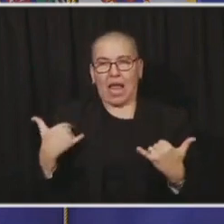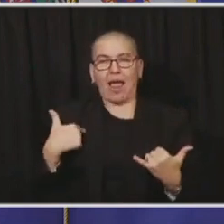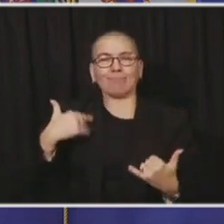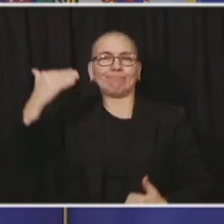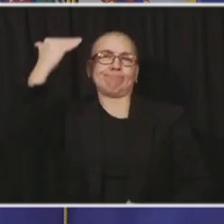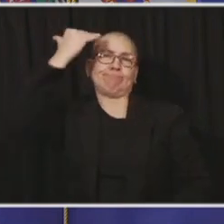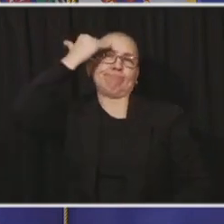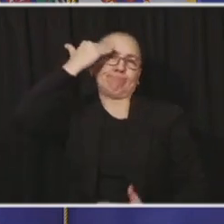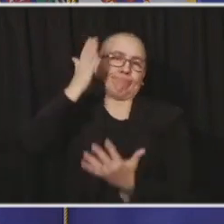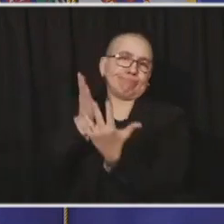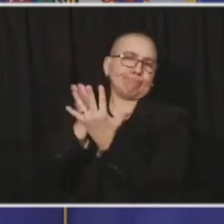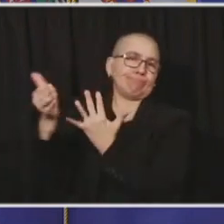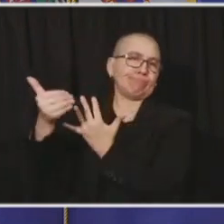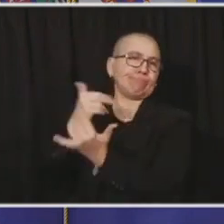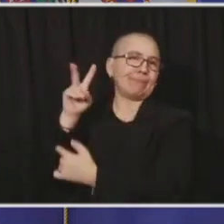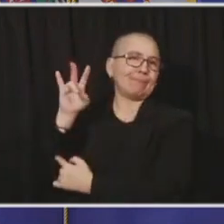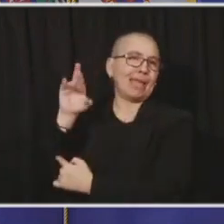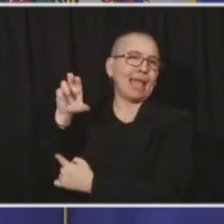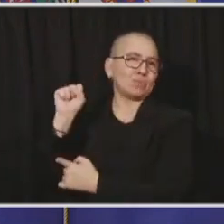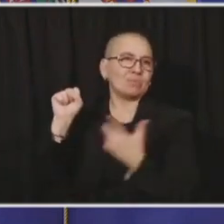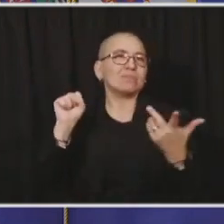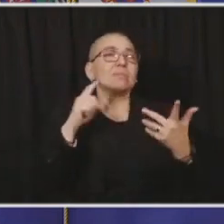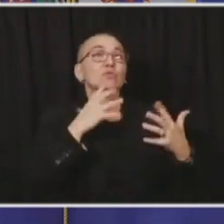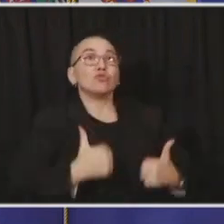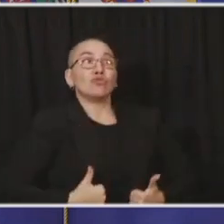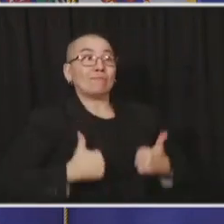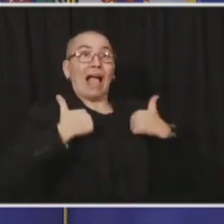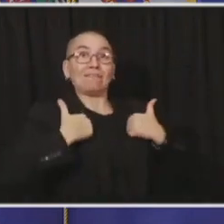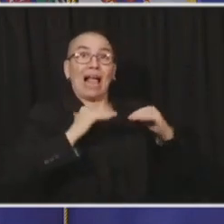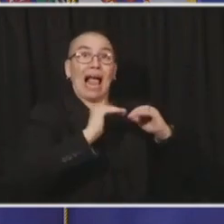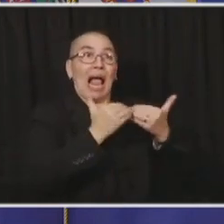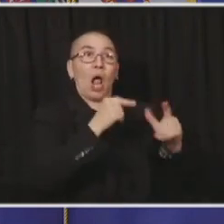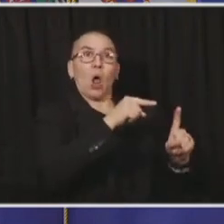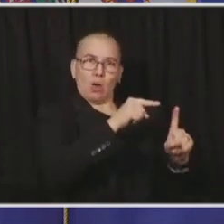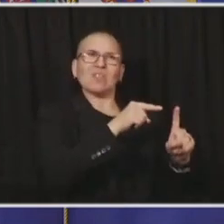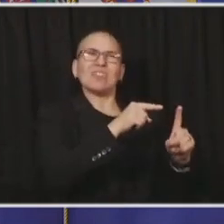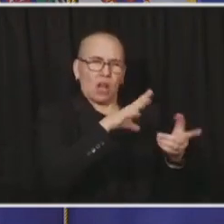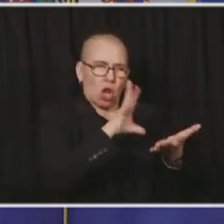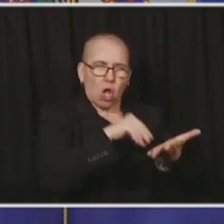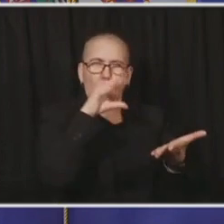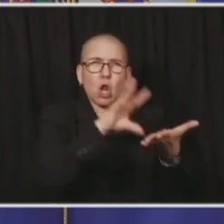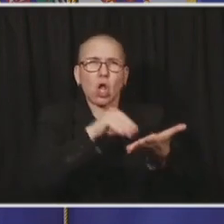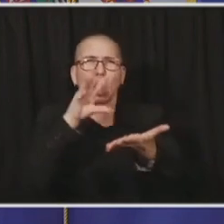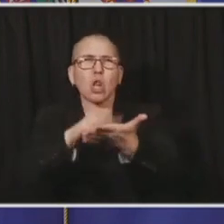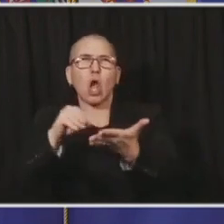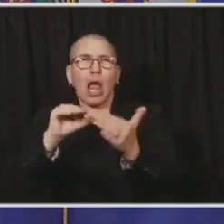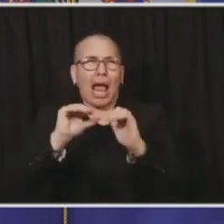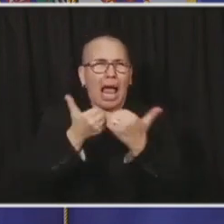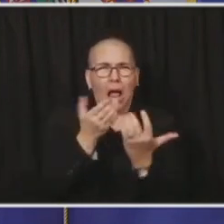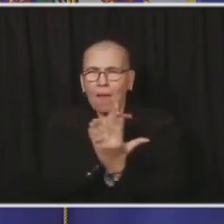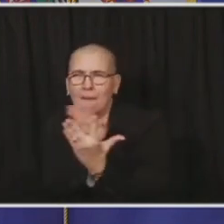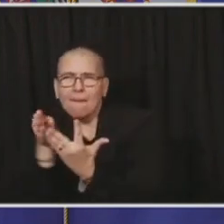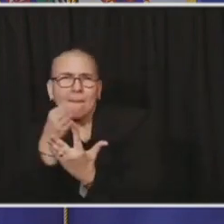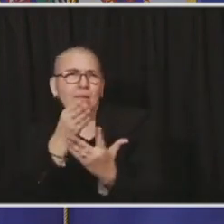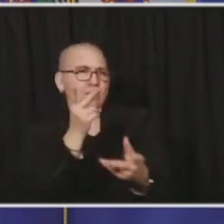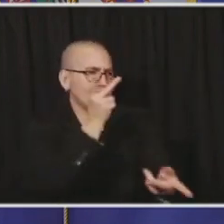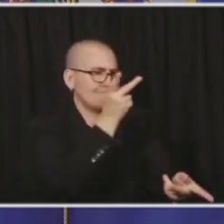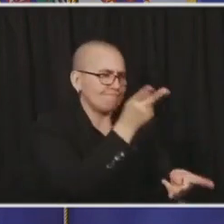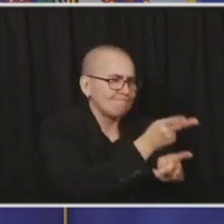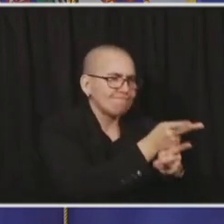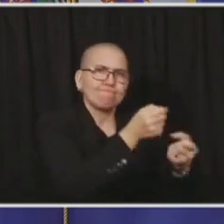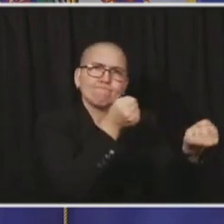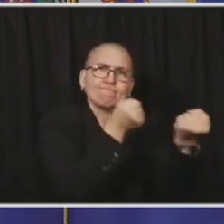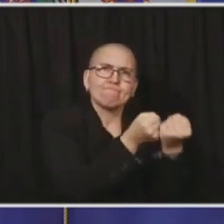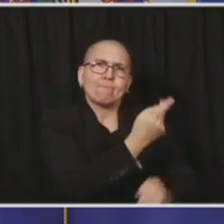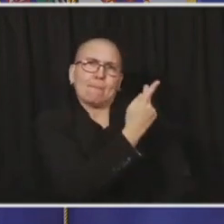in March. We know the treatments that will work and more of those are coming on every every day. But we were very clear. We were not prepared. There was